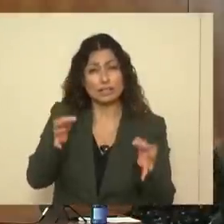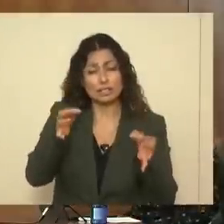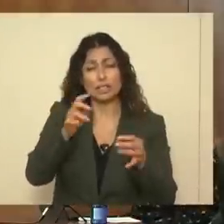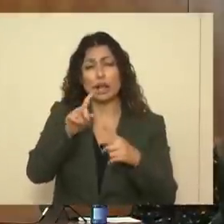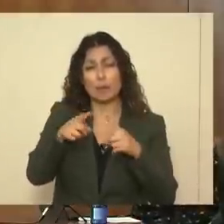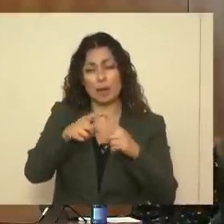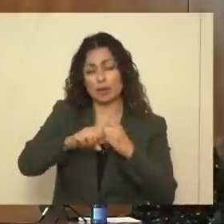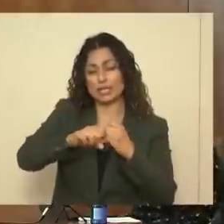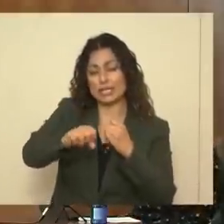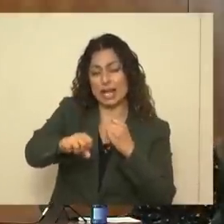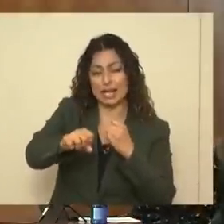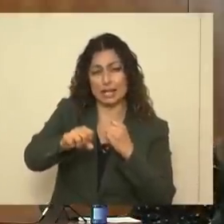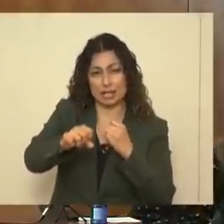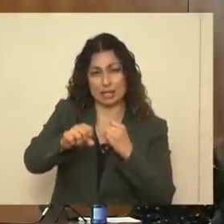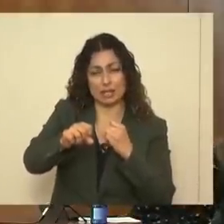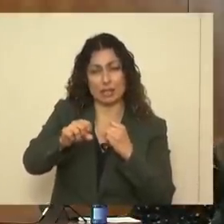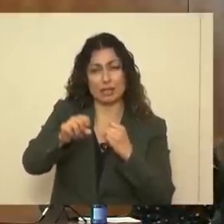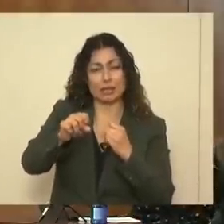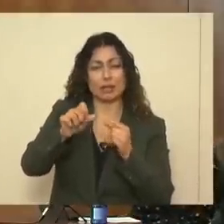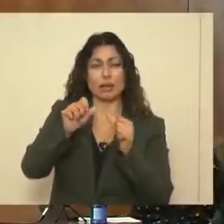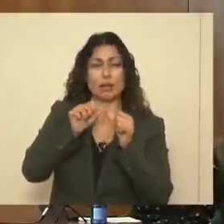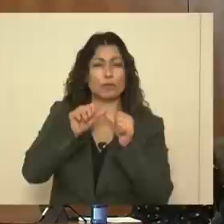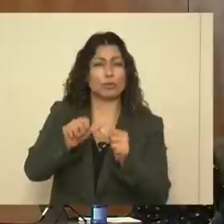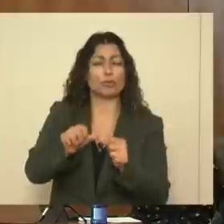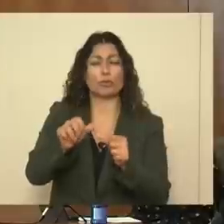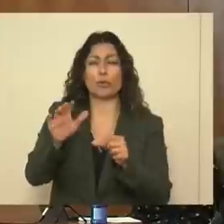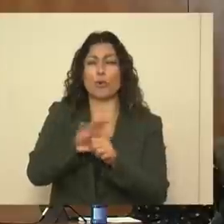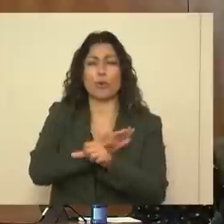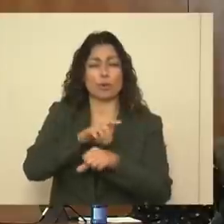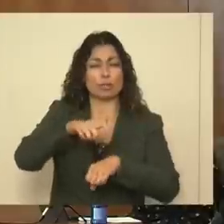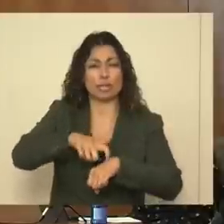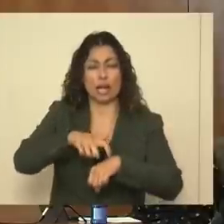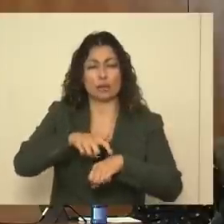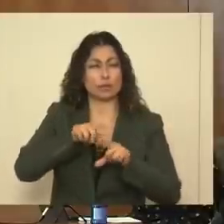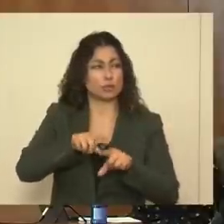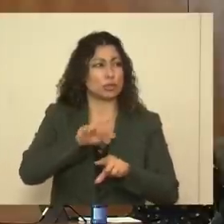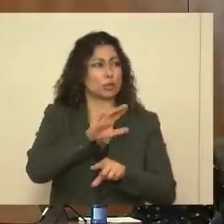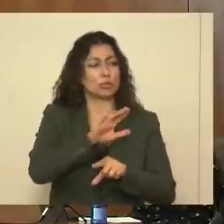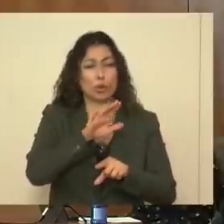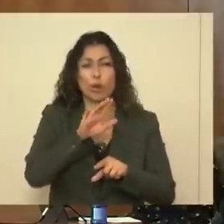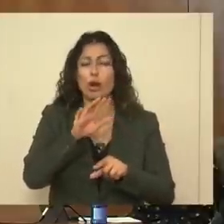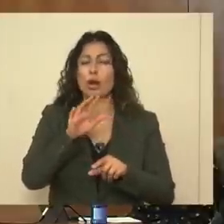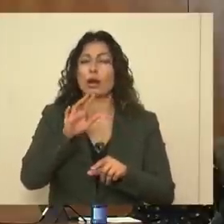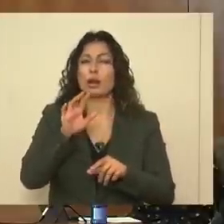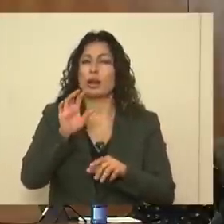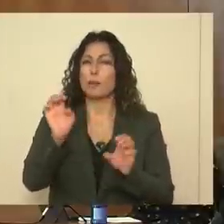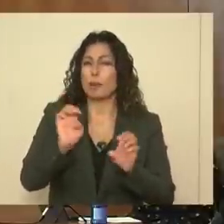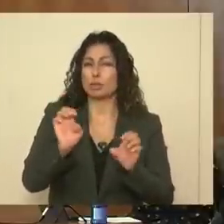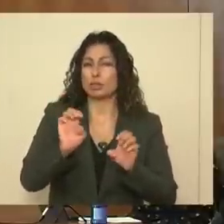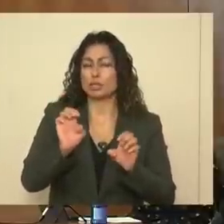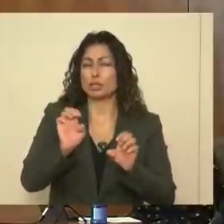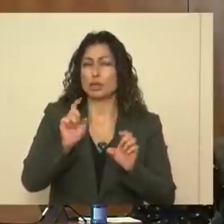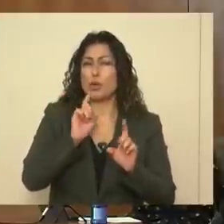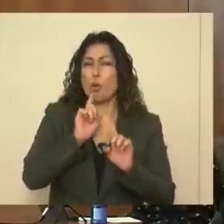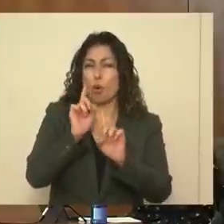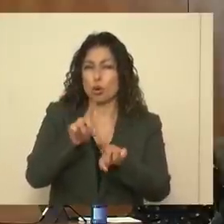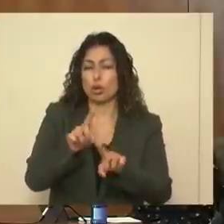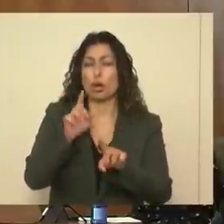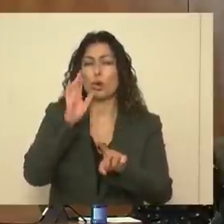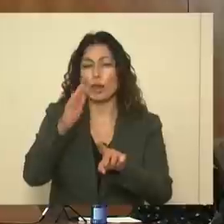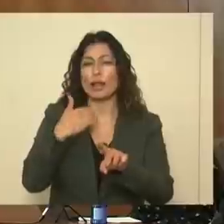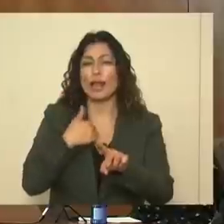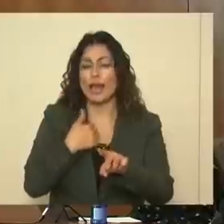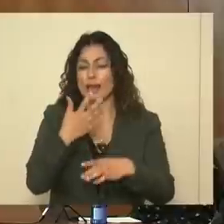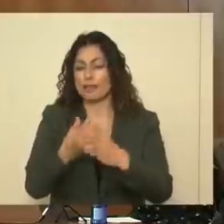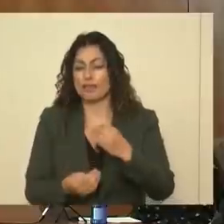extend that through the life of your public health emergency order. But there will be a gap. And during that